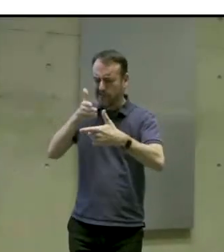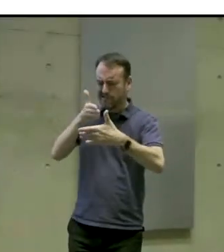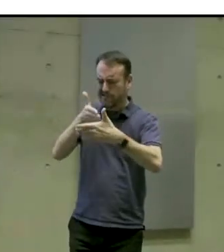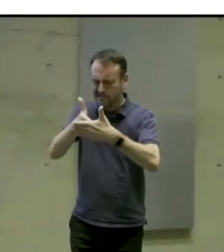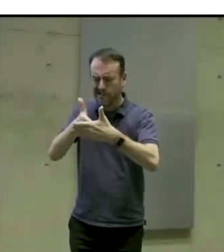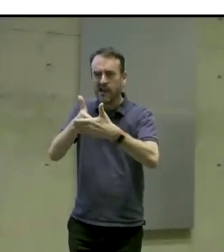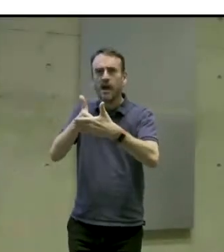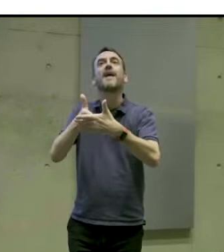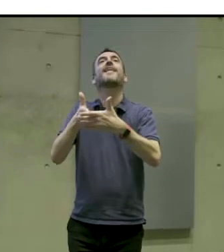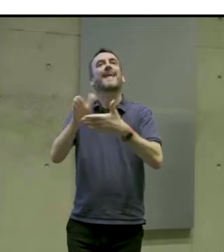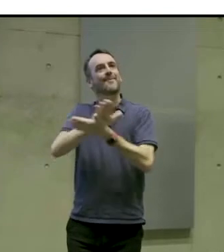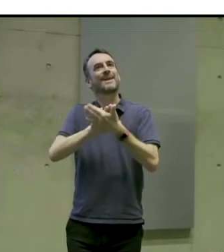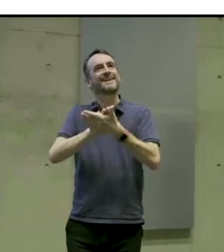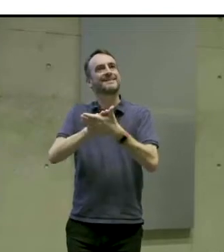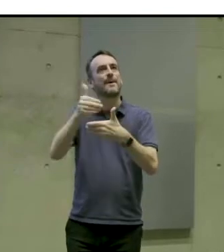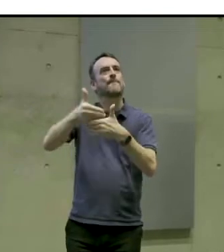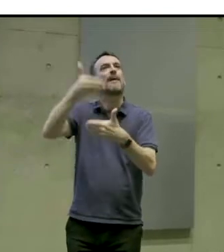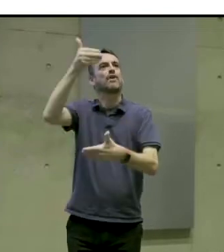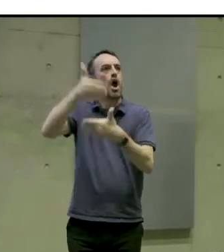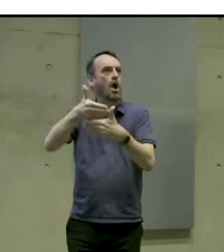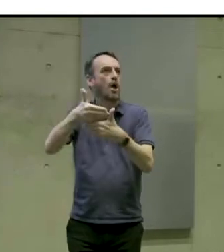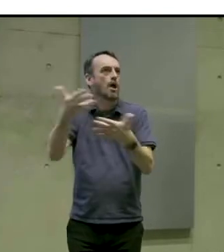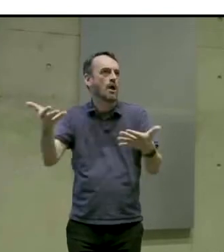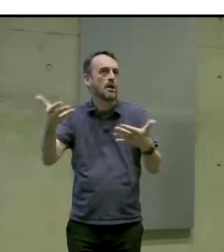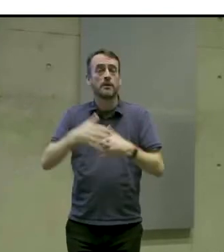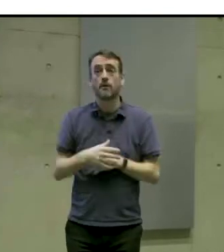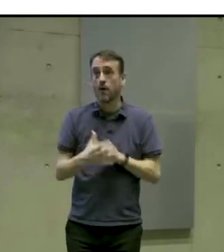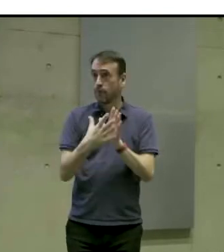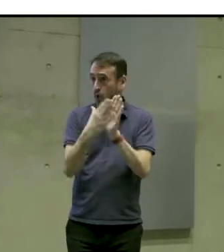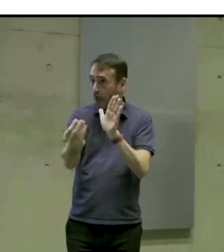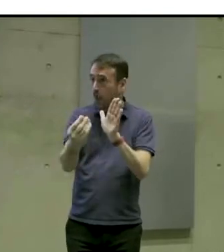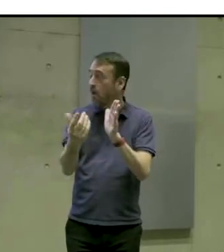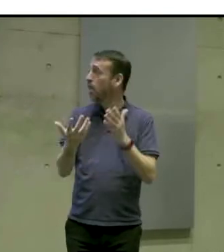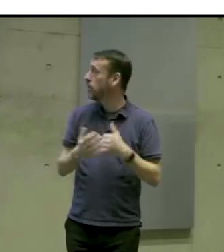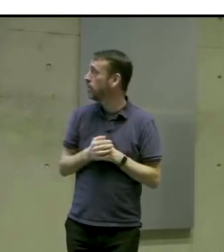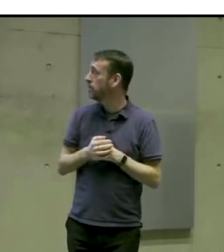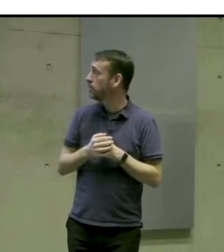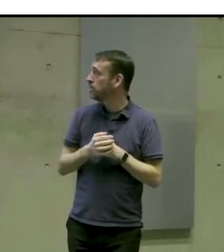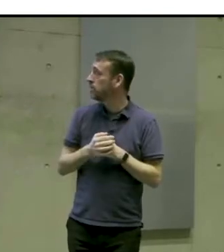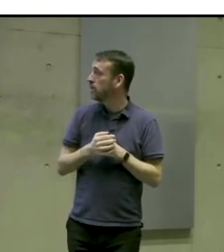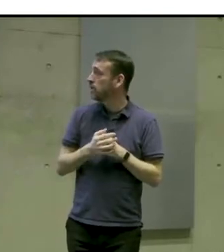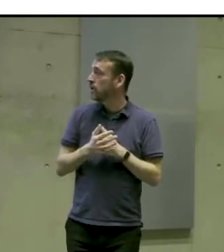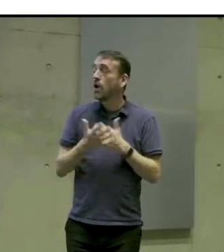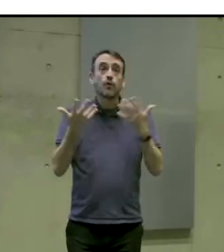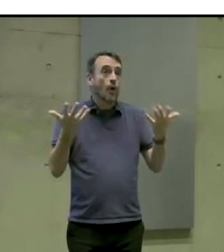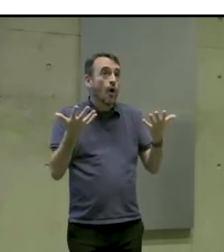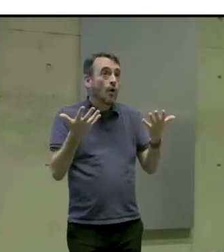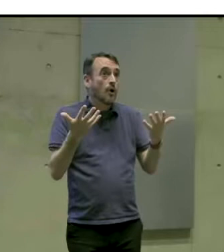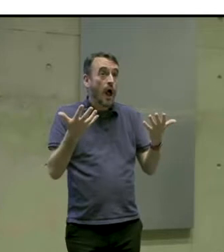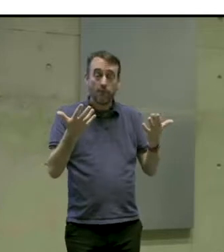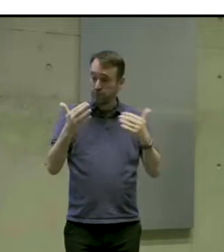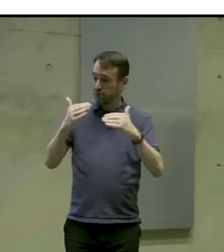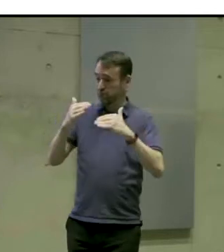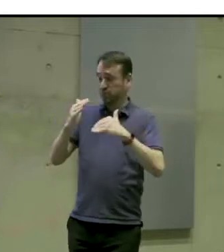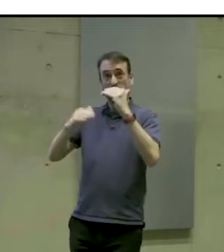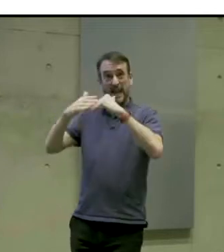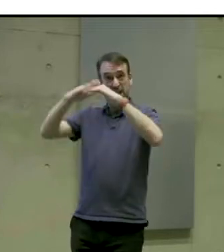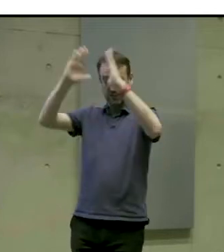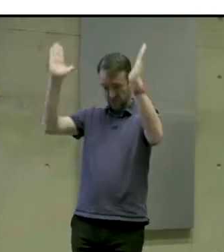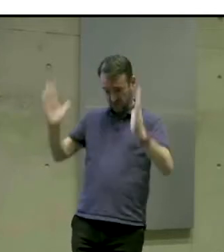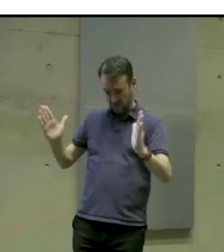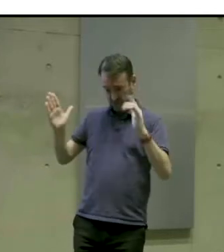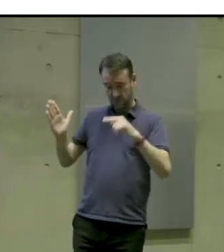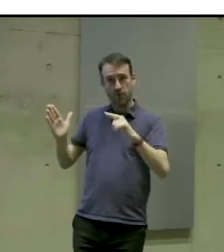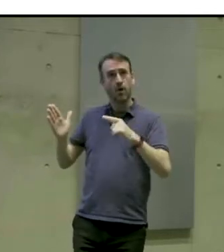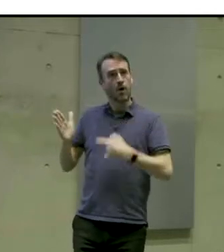So to give an example, the common example is stairs leading into a building. For